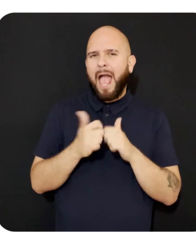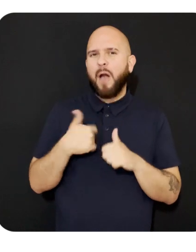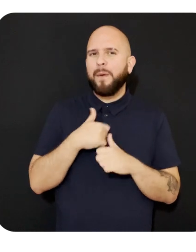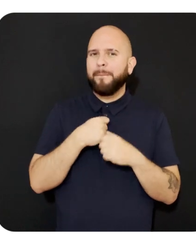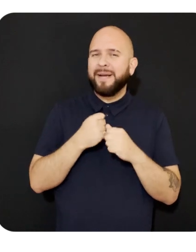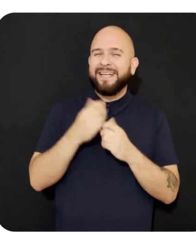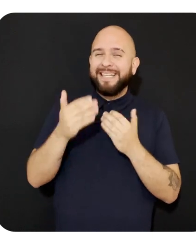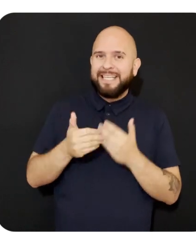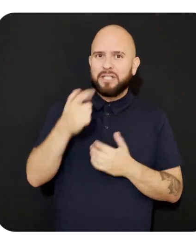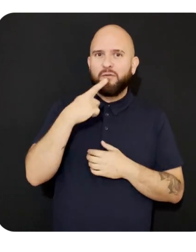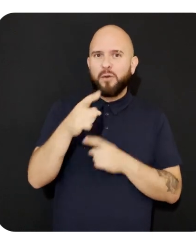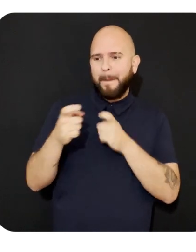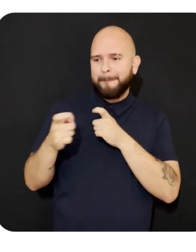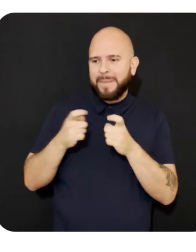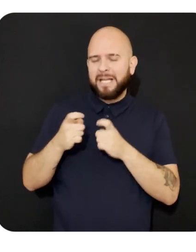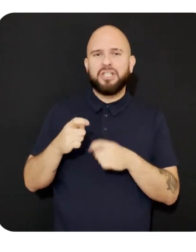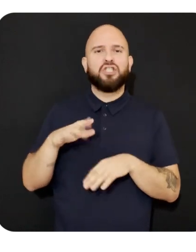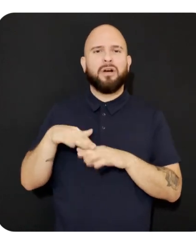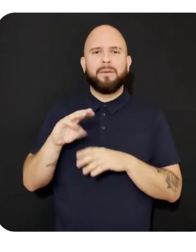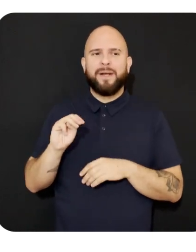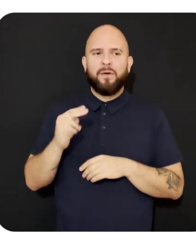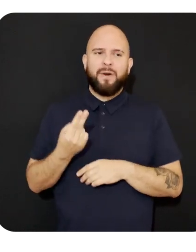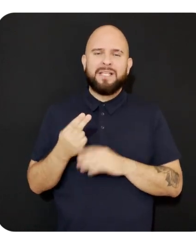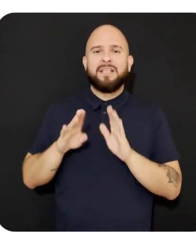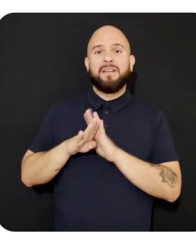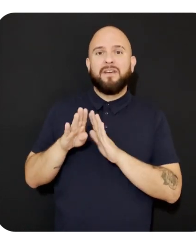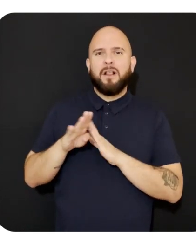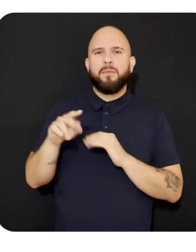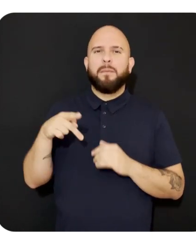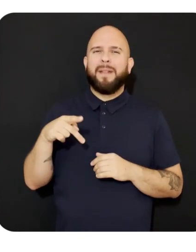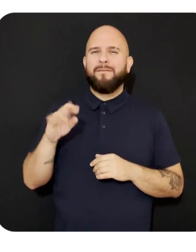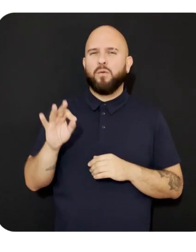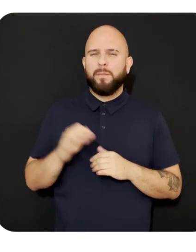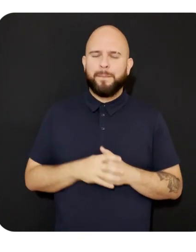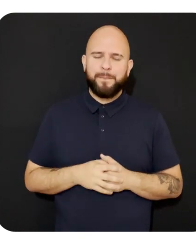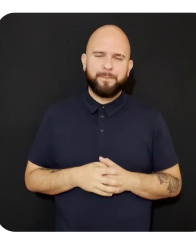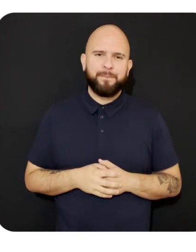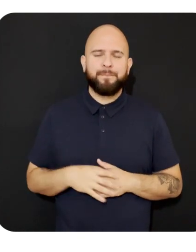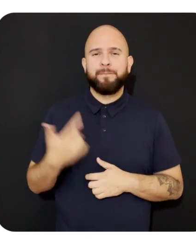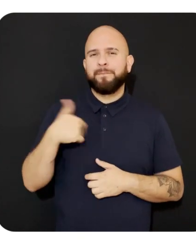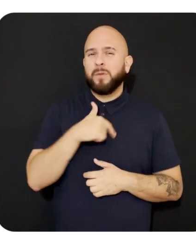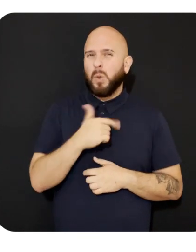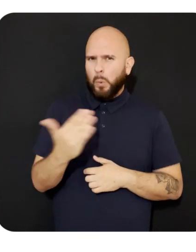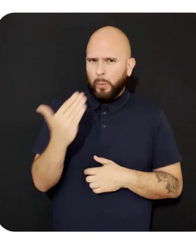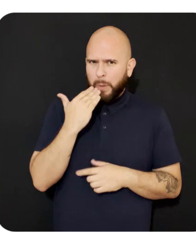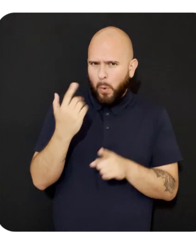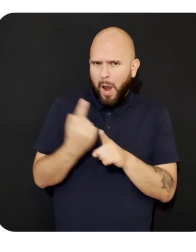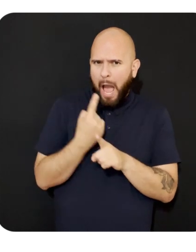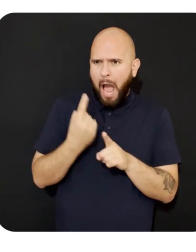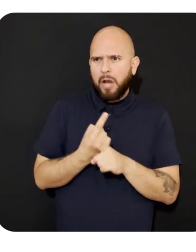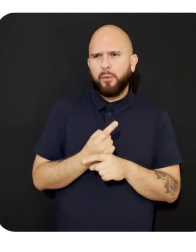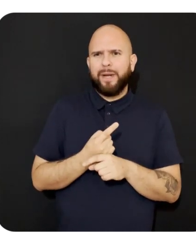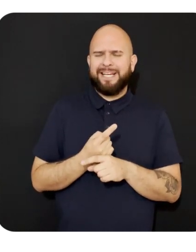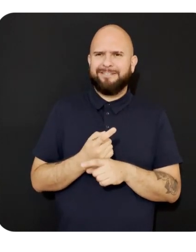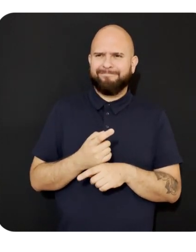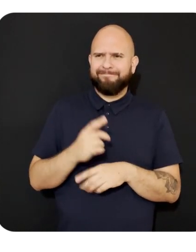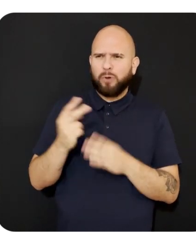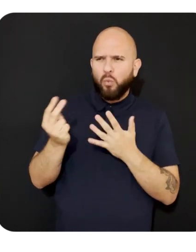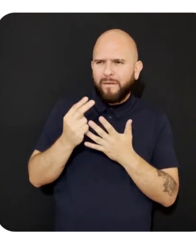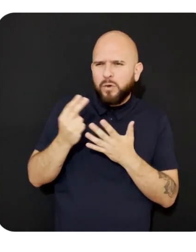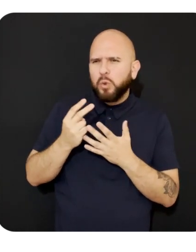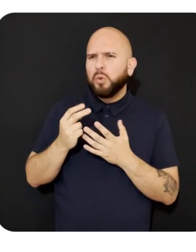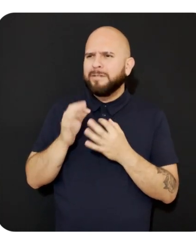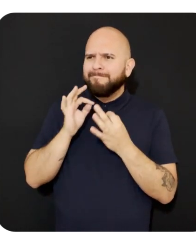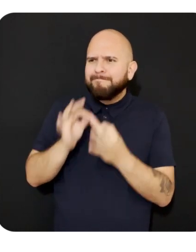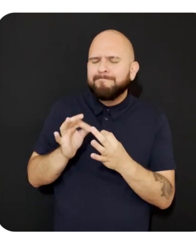manage your app on the Meta Horizon developer platform. We know having accurate and faithful reviews are important